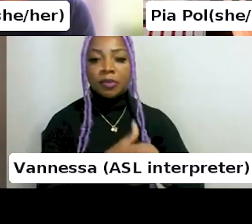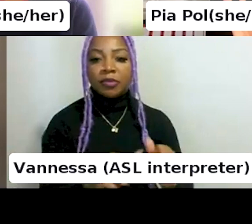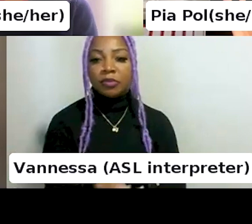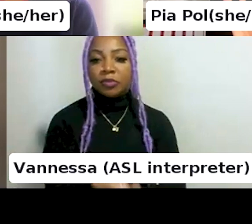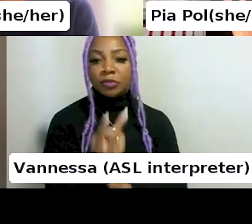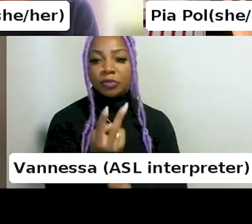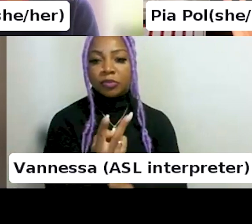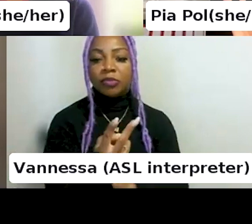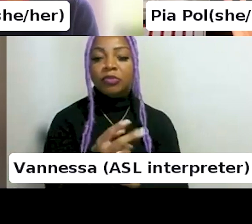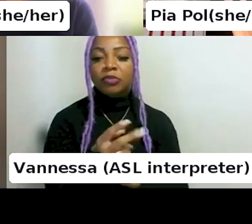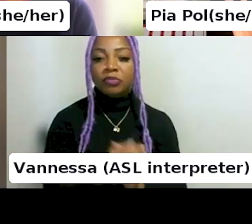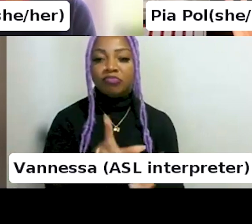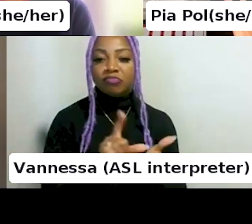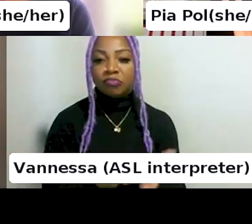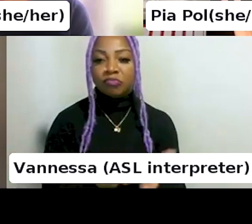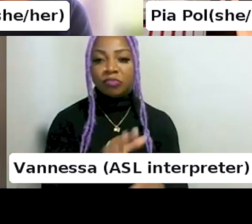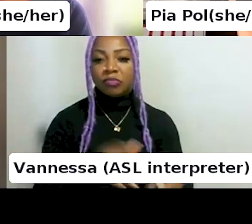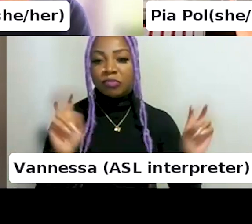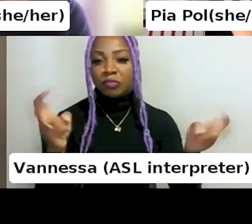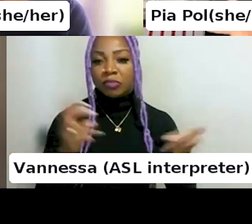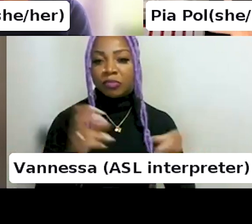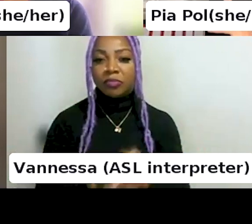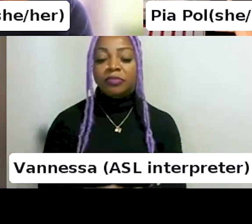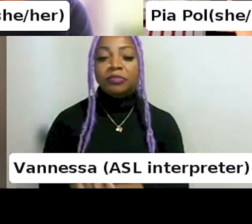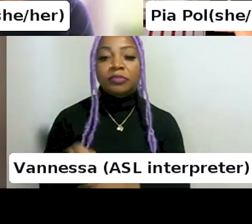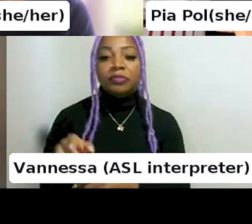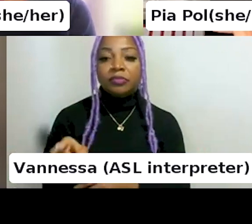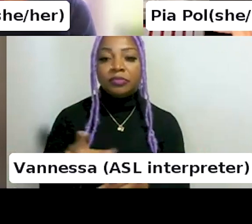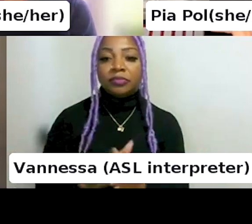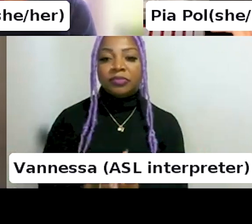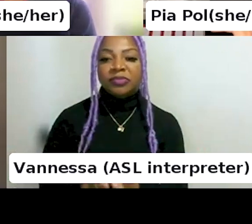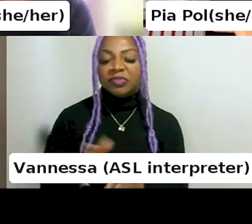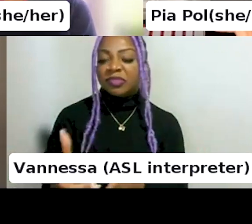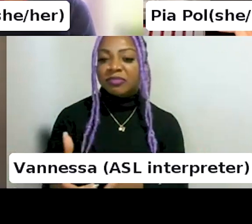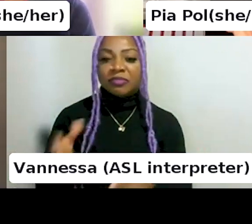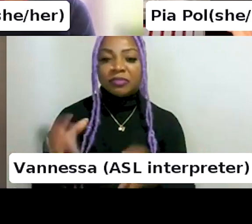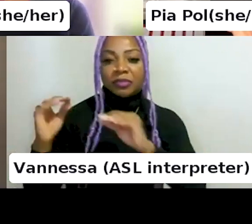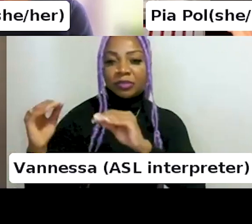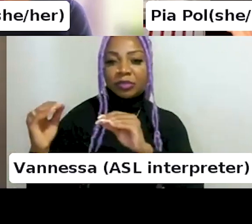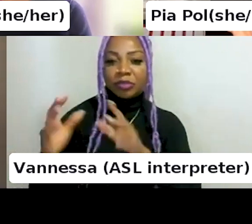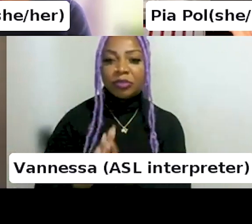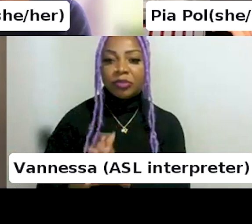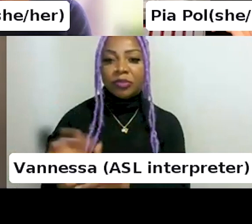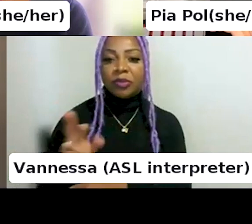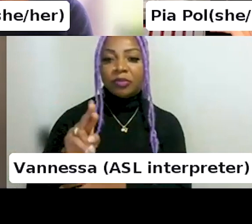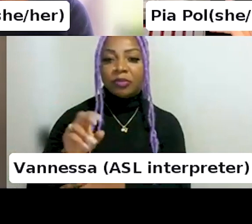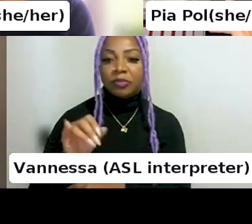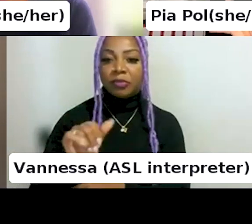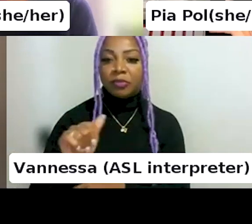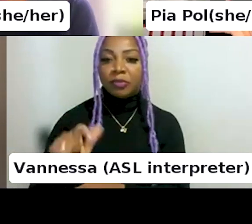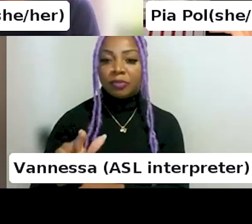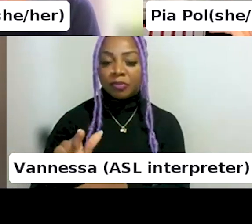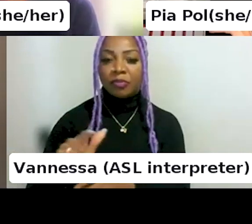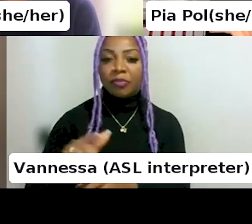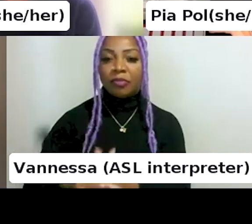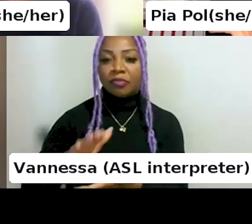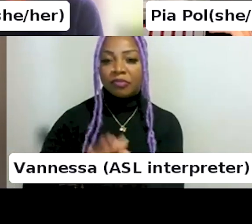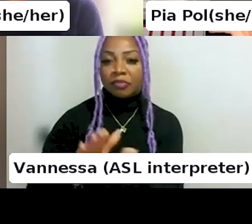Besides her work at VALIS, she delivers lectures and is a recurring guest teacher at the Royal Academy of Art at The Hague.